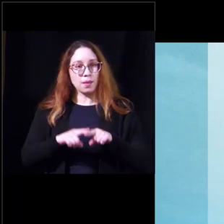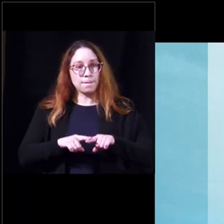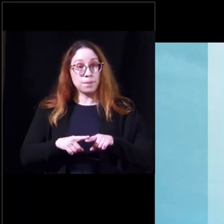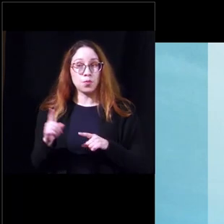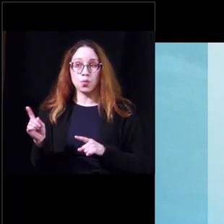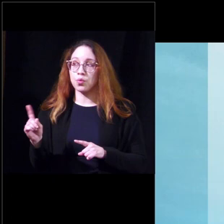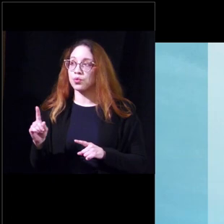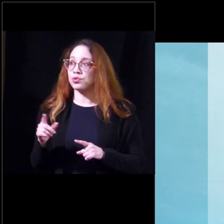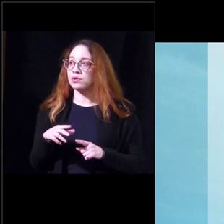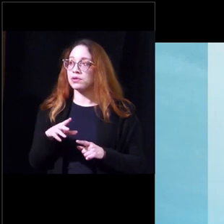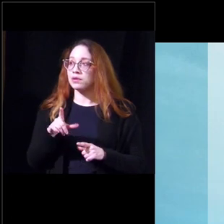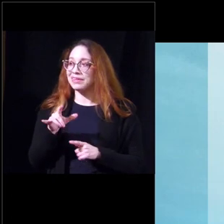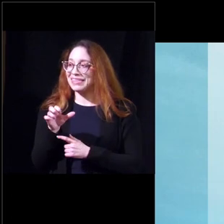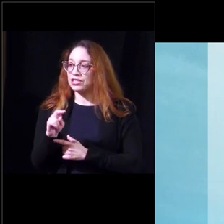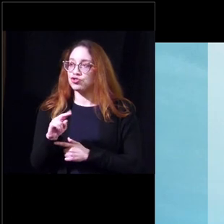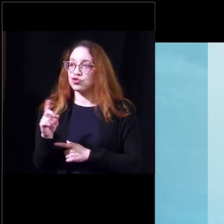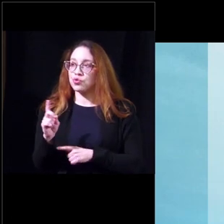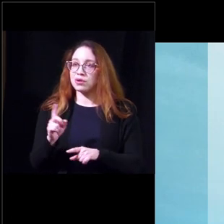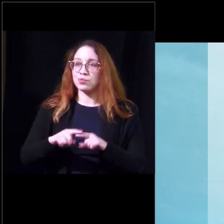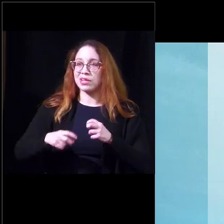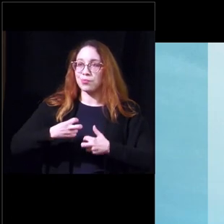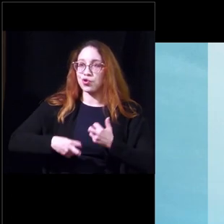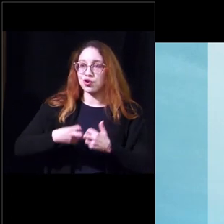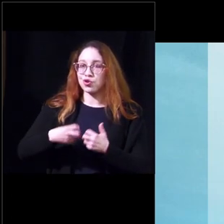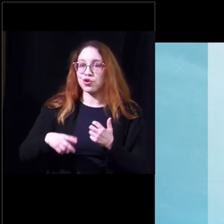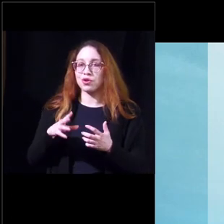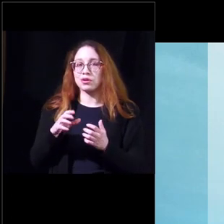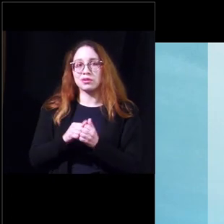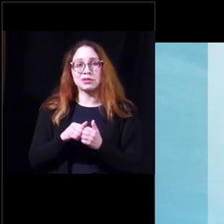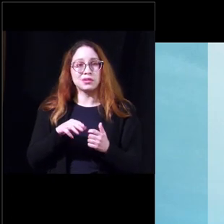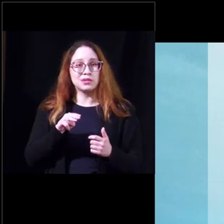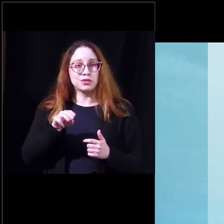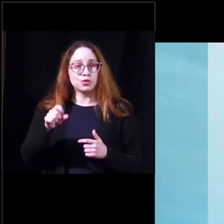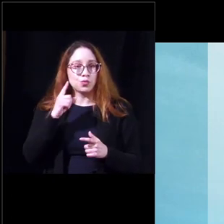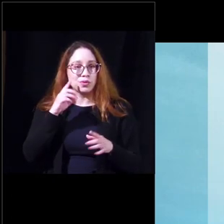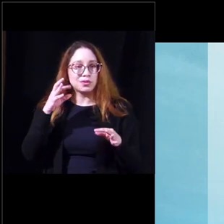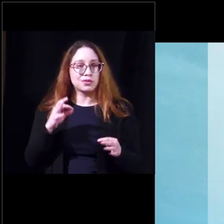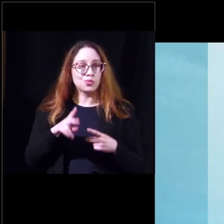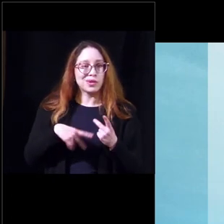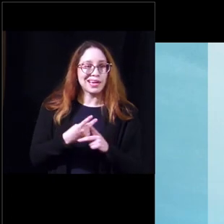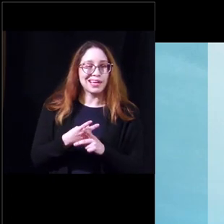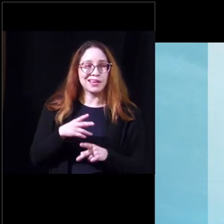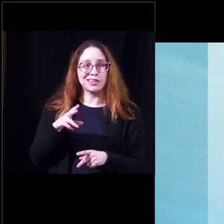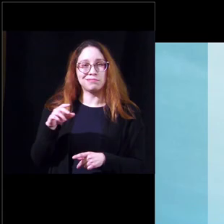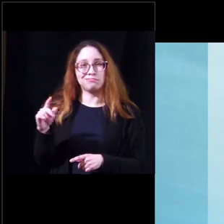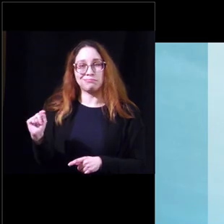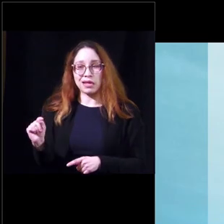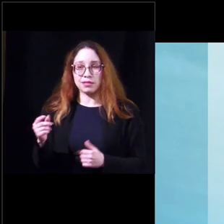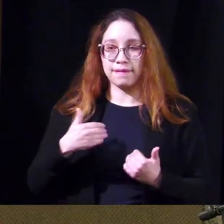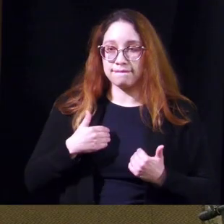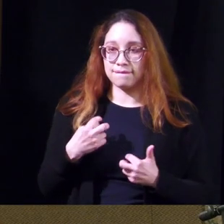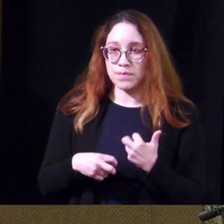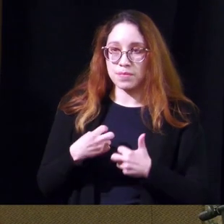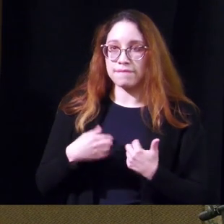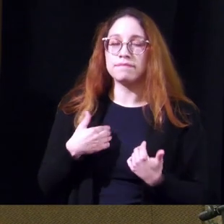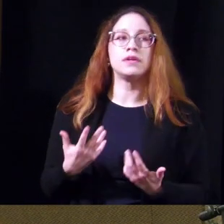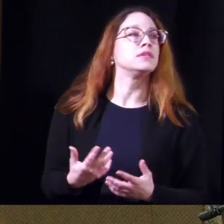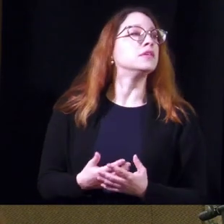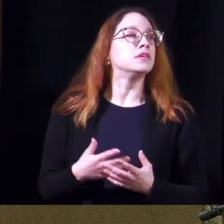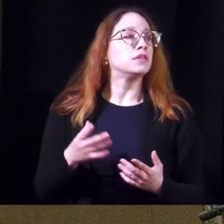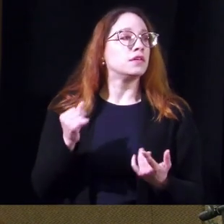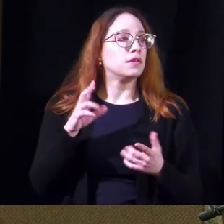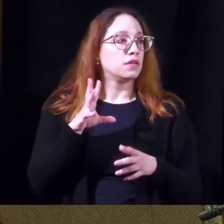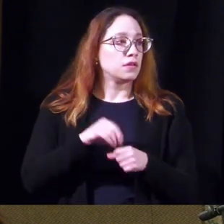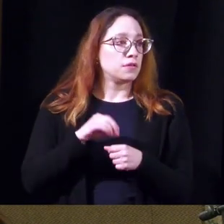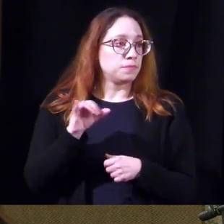where the lesions are where the problem is from their ms will determine what kind of urinary problem they may have so if it